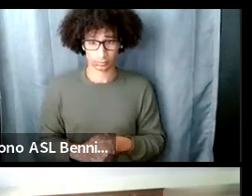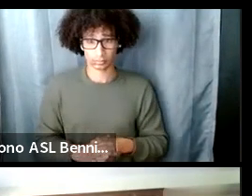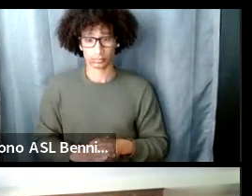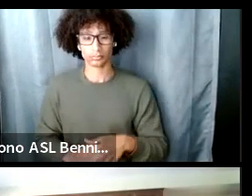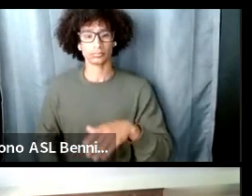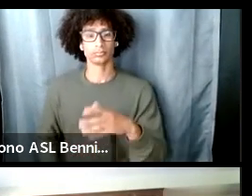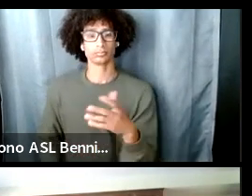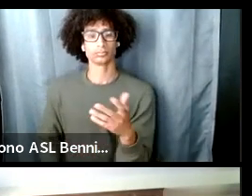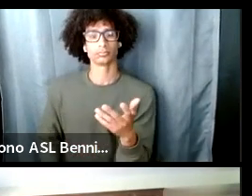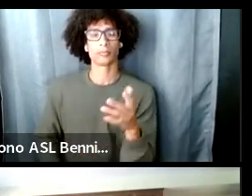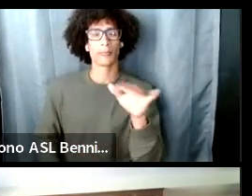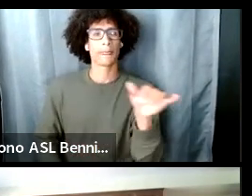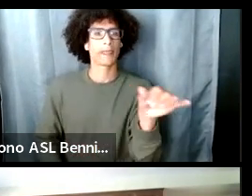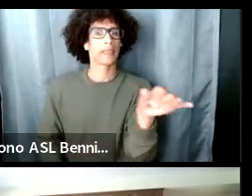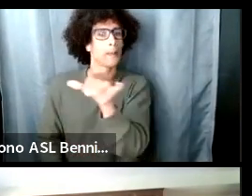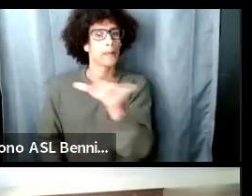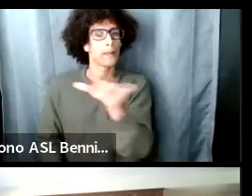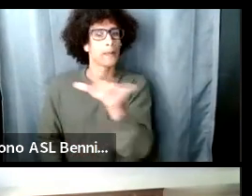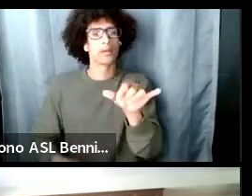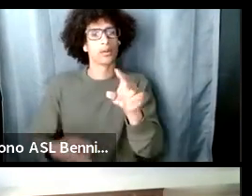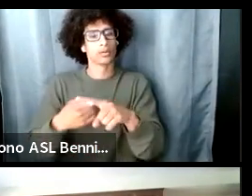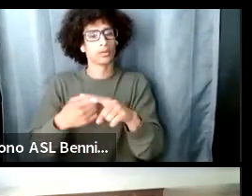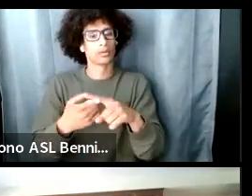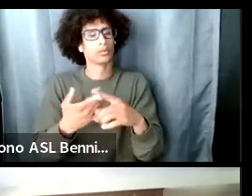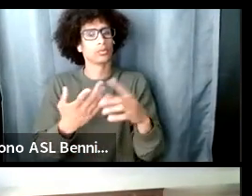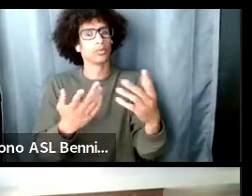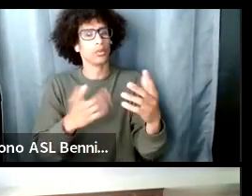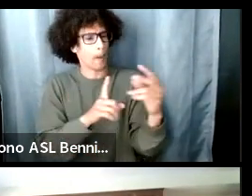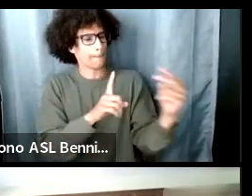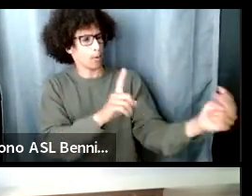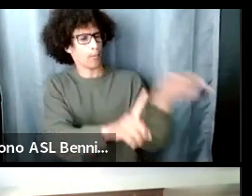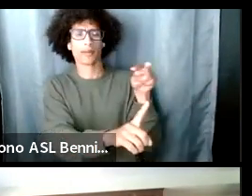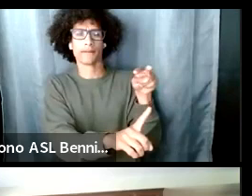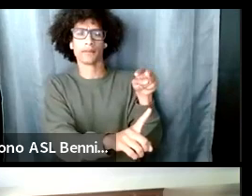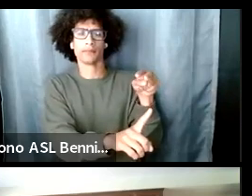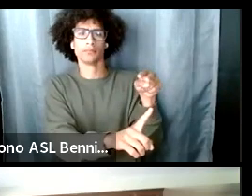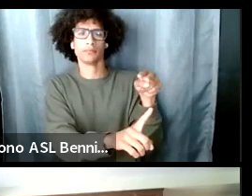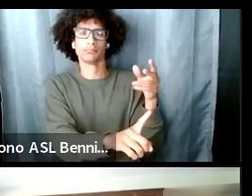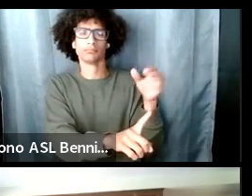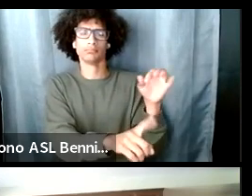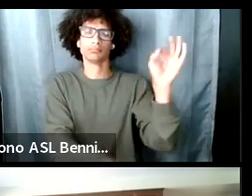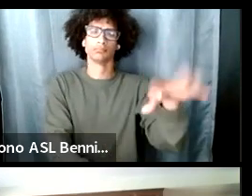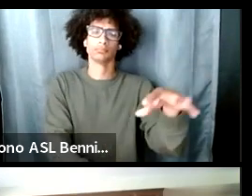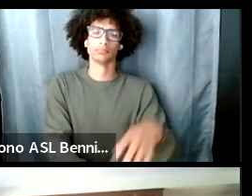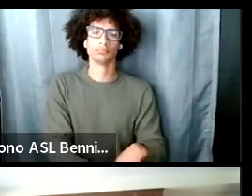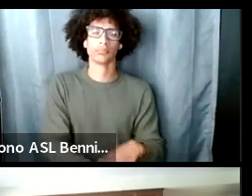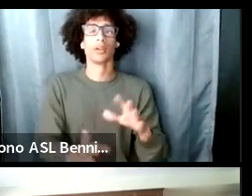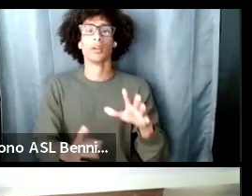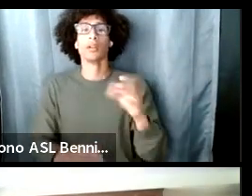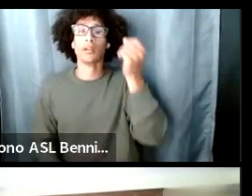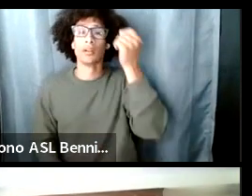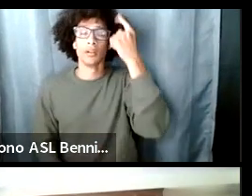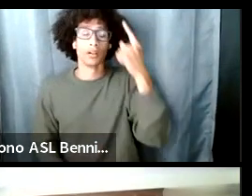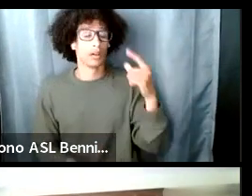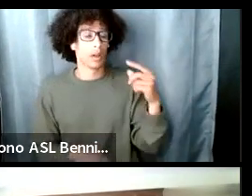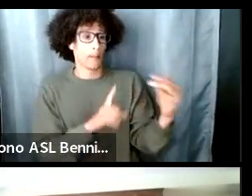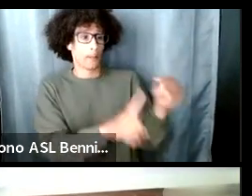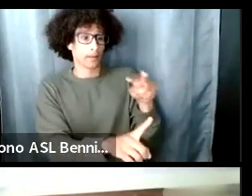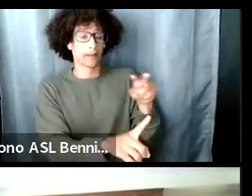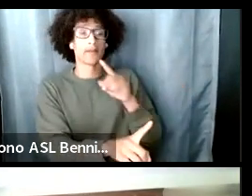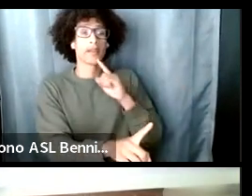perspective perspective is fueled by external forces right